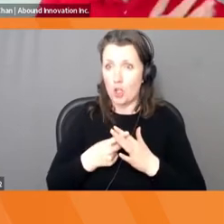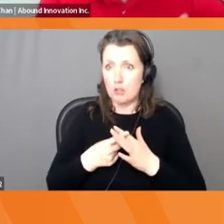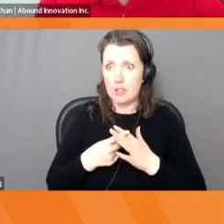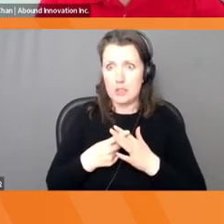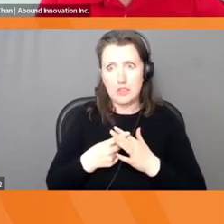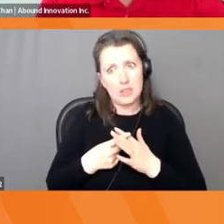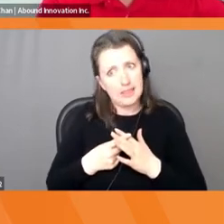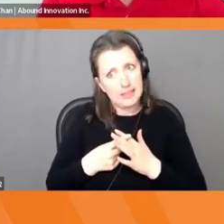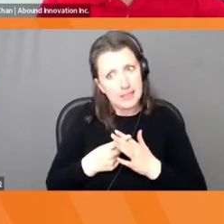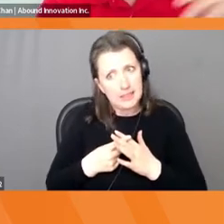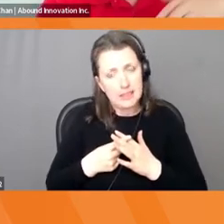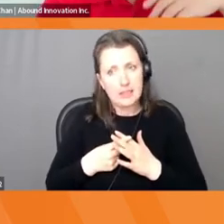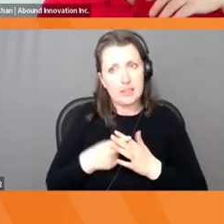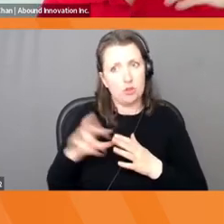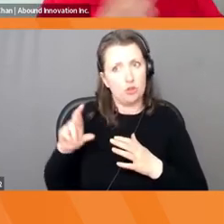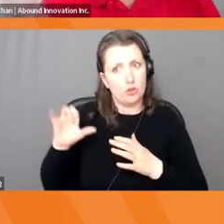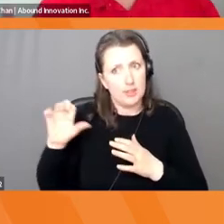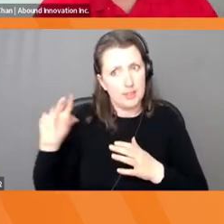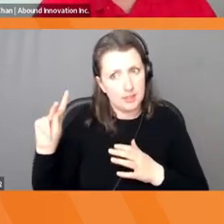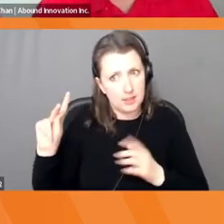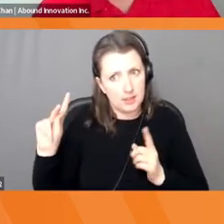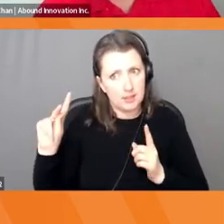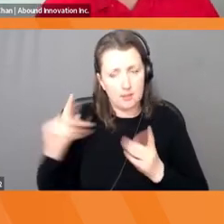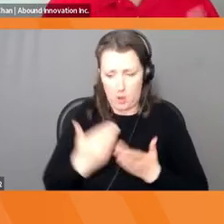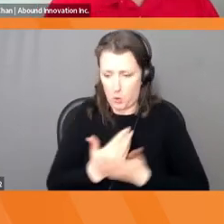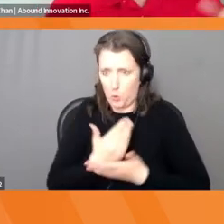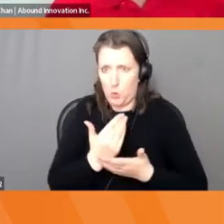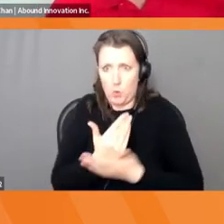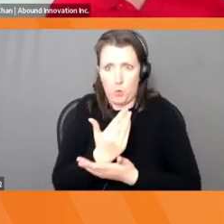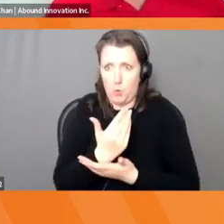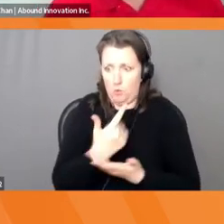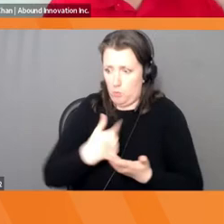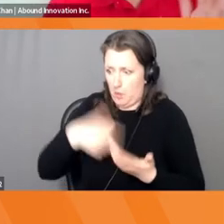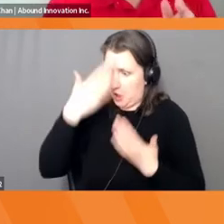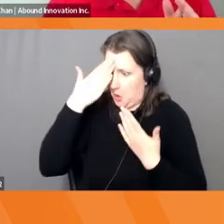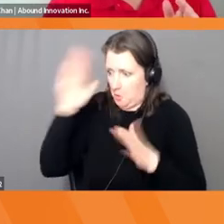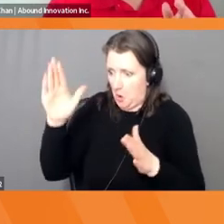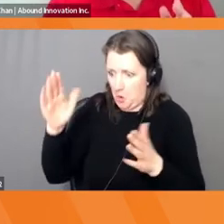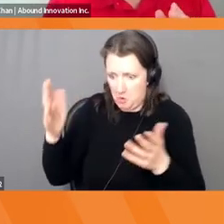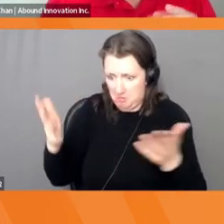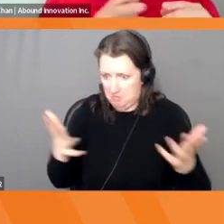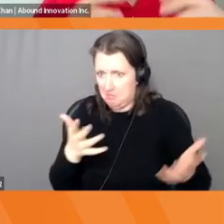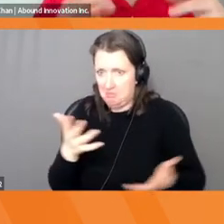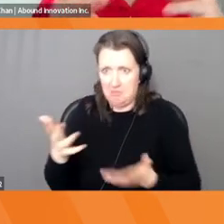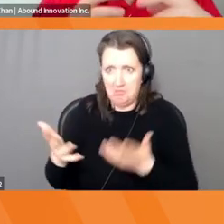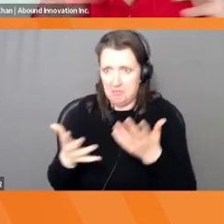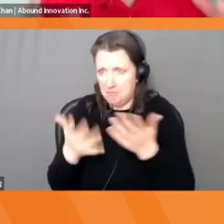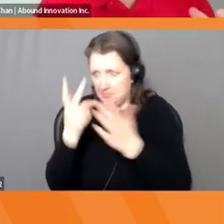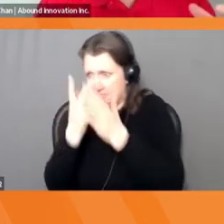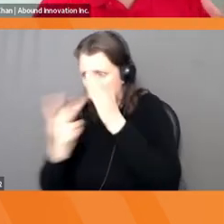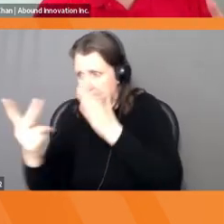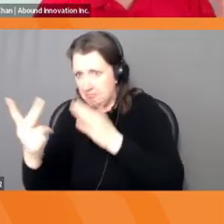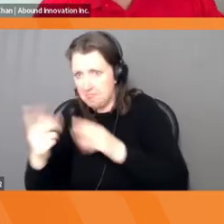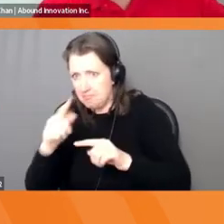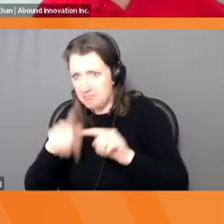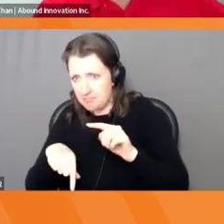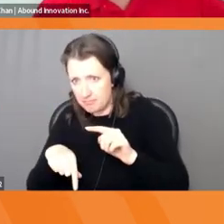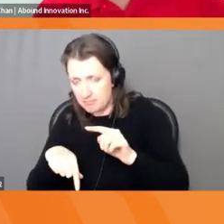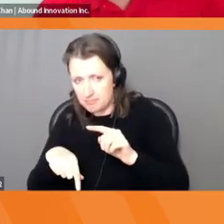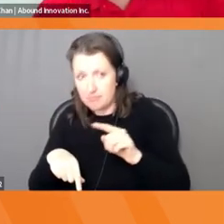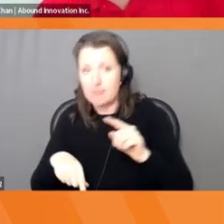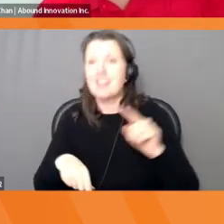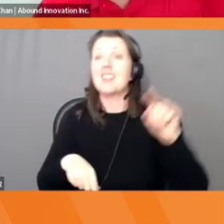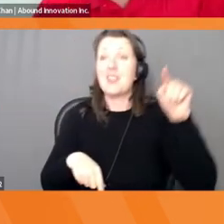we've just started something new. So we don't know what we don't know, right? And what you're hoping for during the whole journey is to